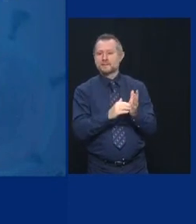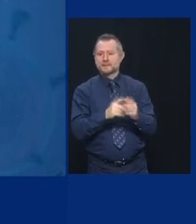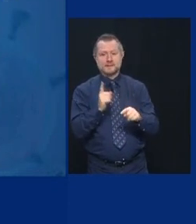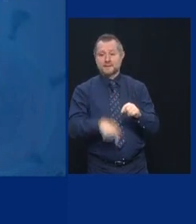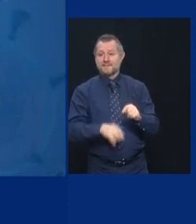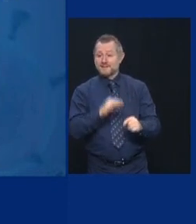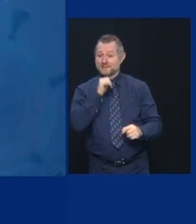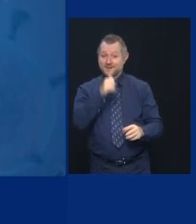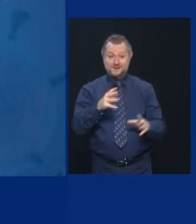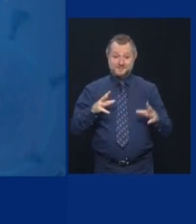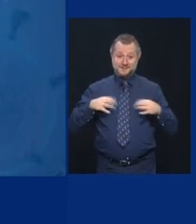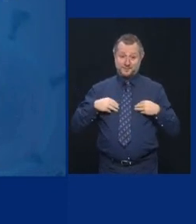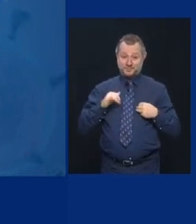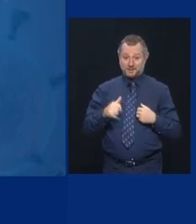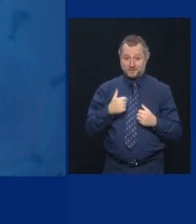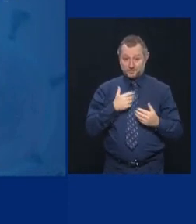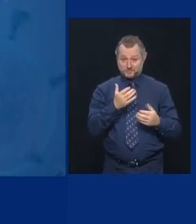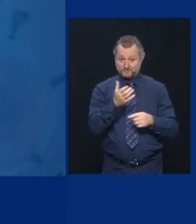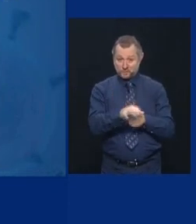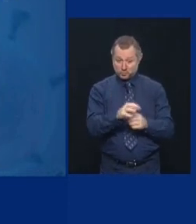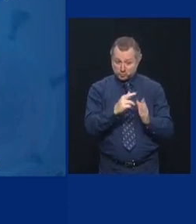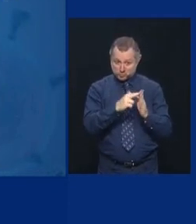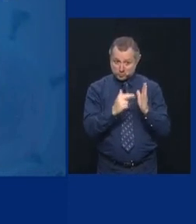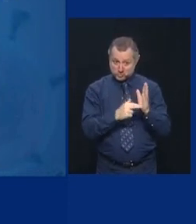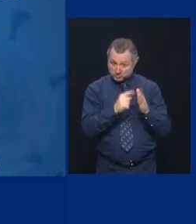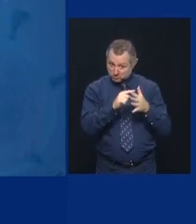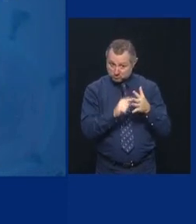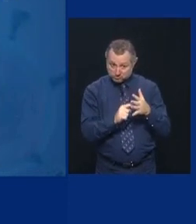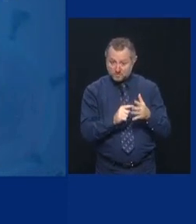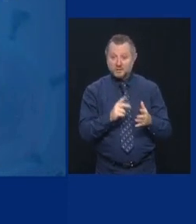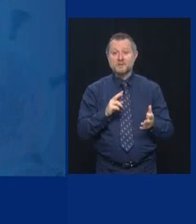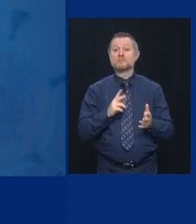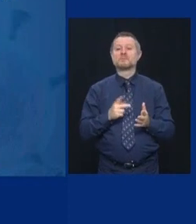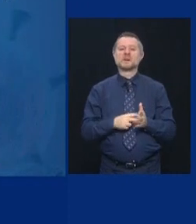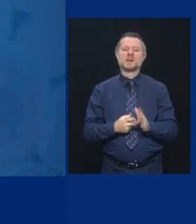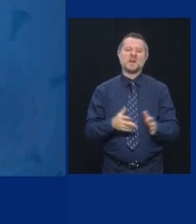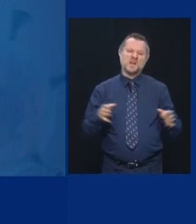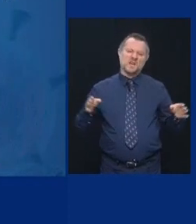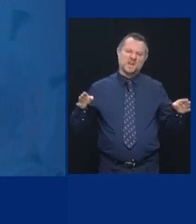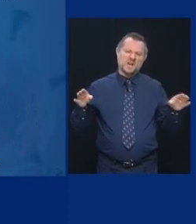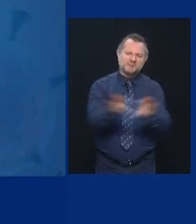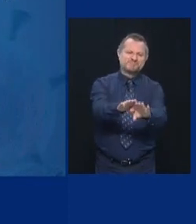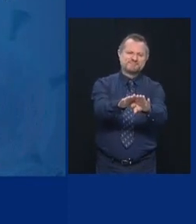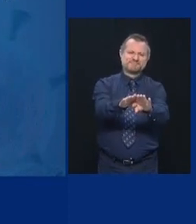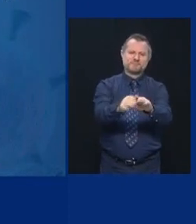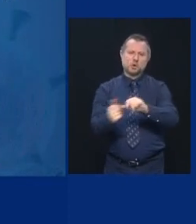to enforce the rules, then we'll close the institutions down.